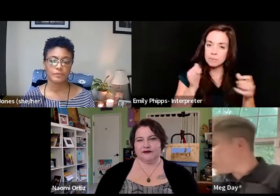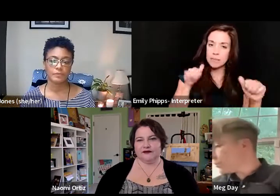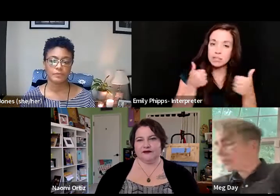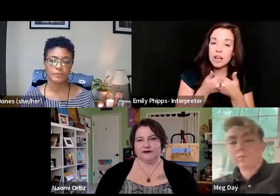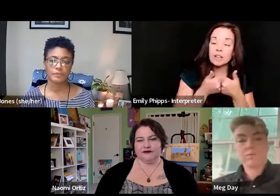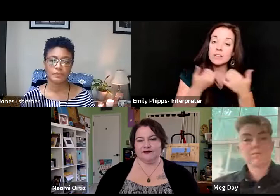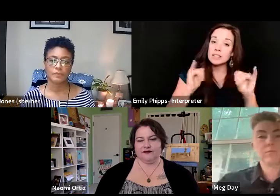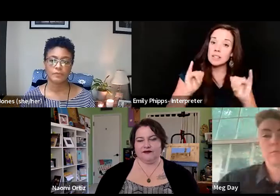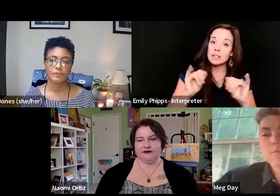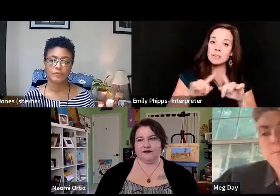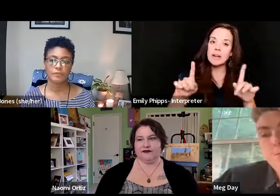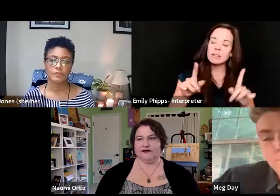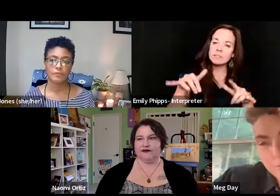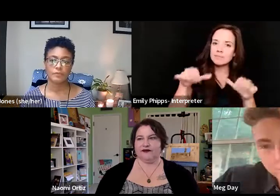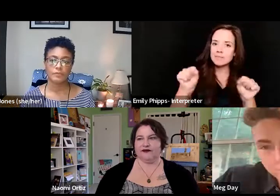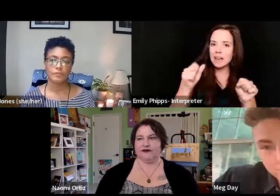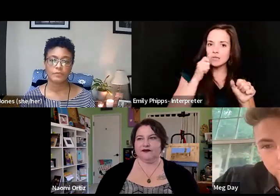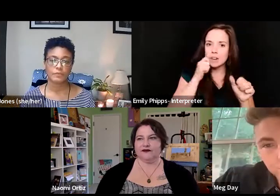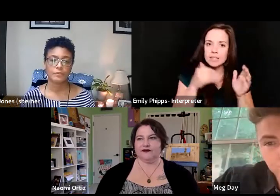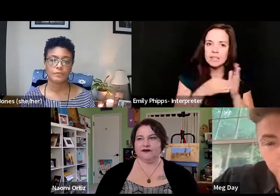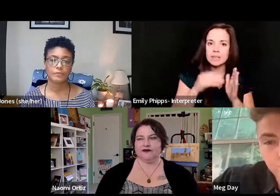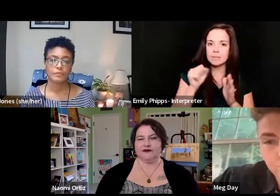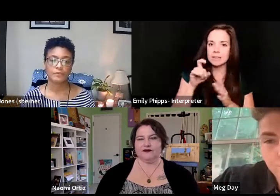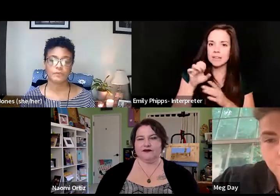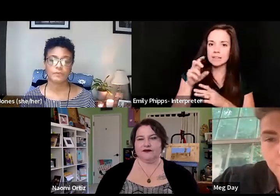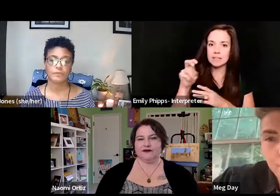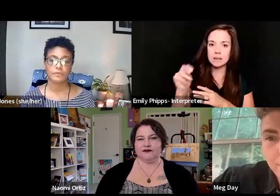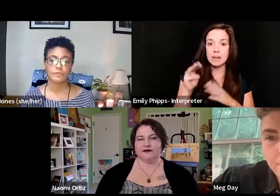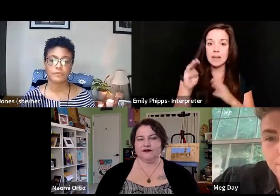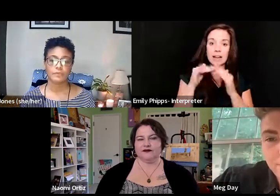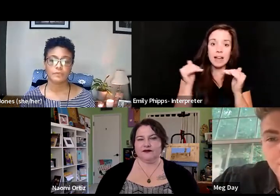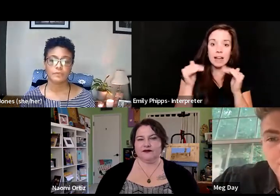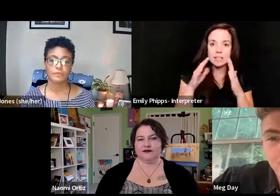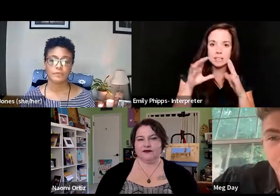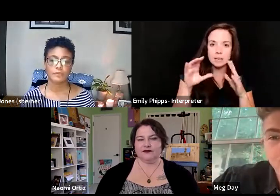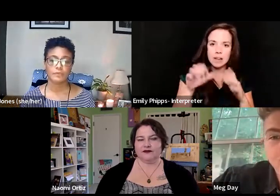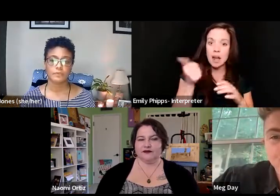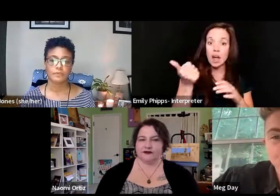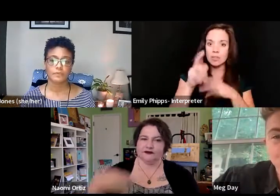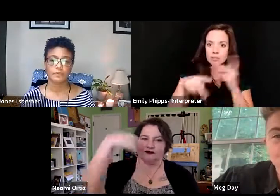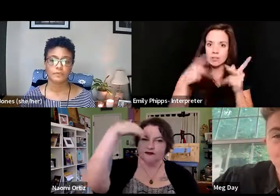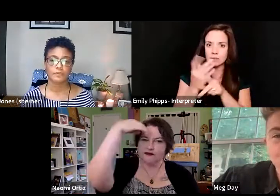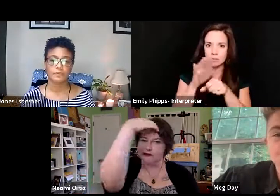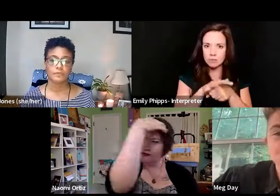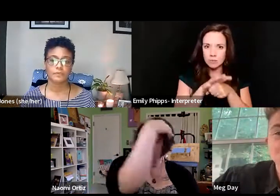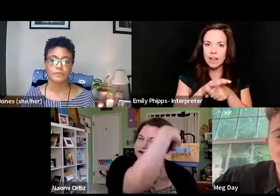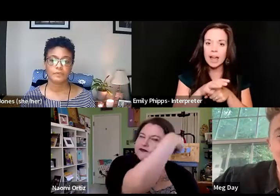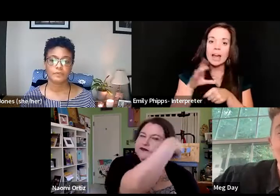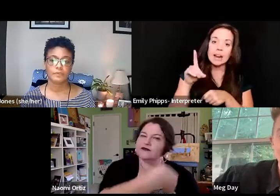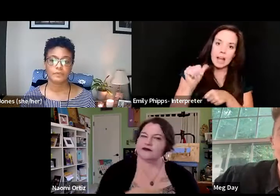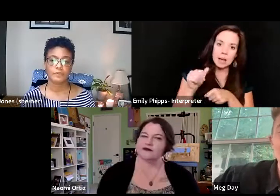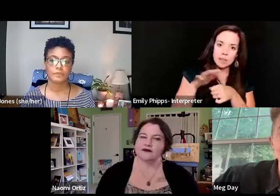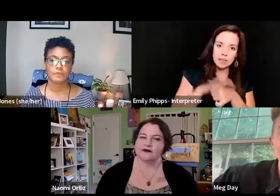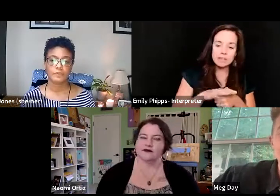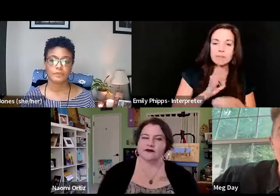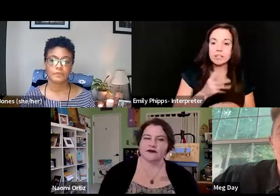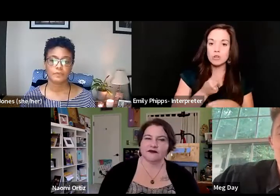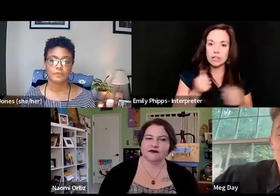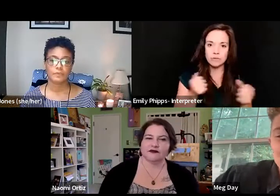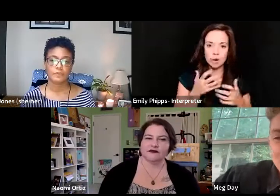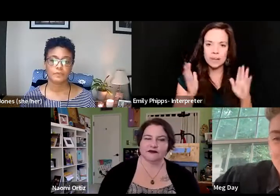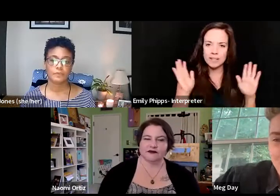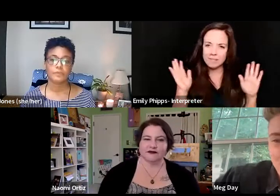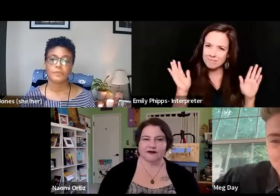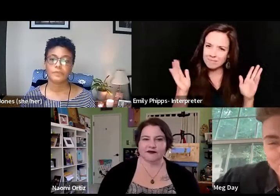but was just like, oh yeah, racism, sexism, homophobia, classism, and other forms of oppression. And that's ableism and transphobia, you know? Um,